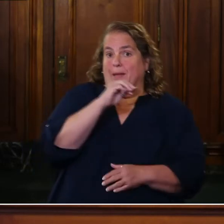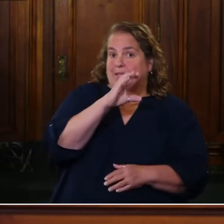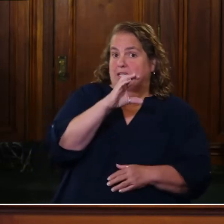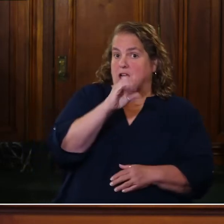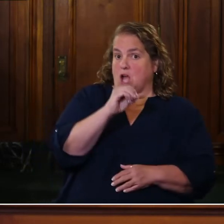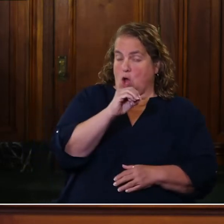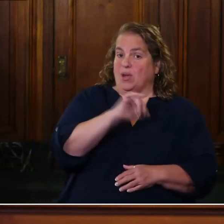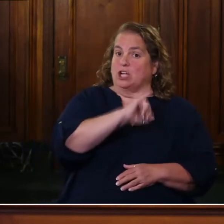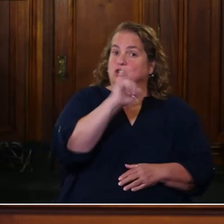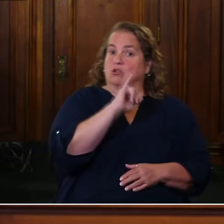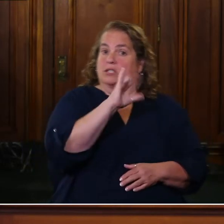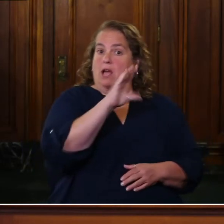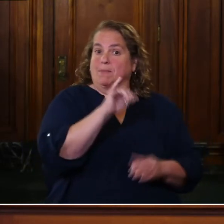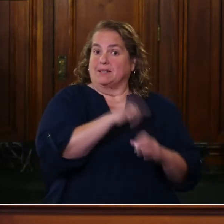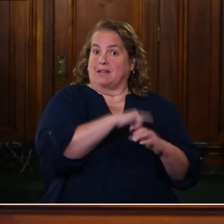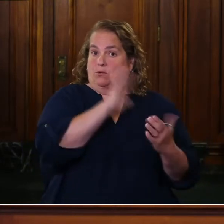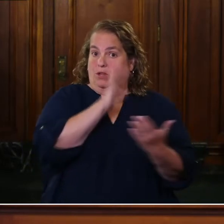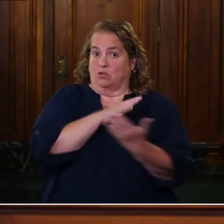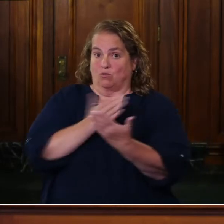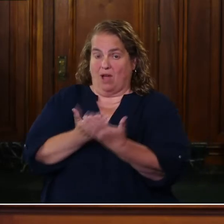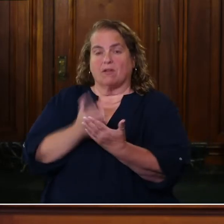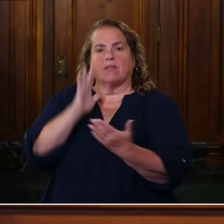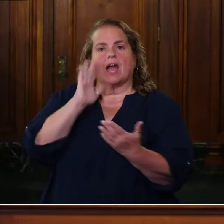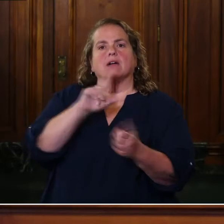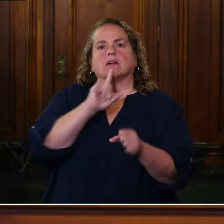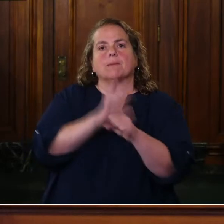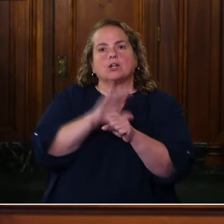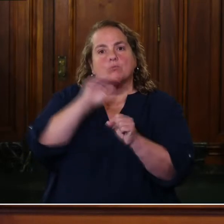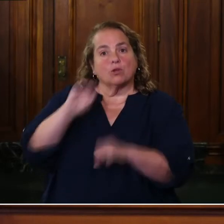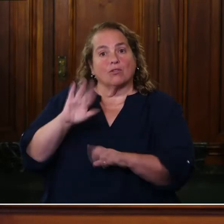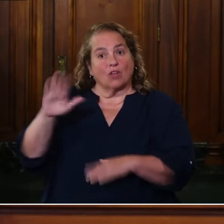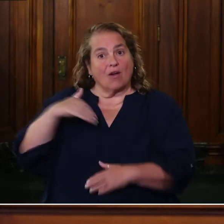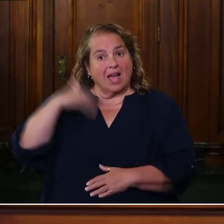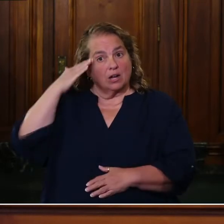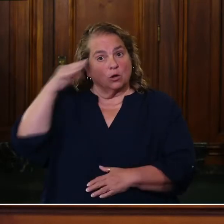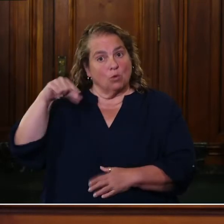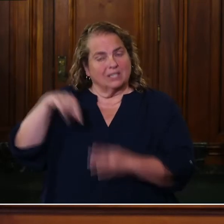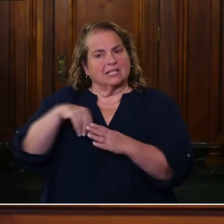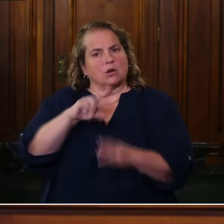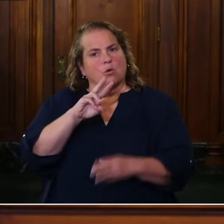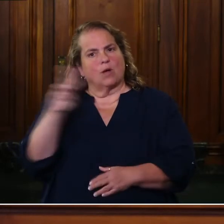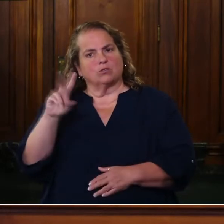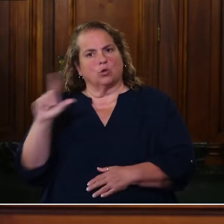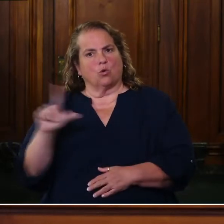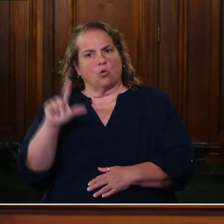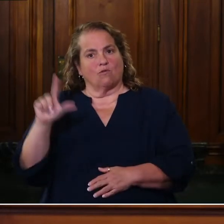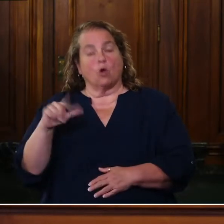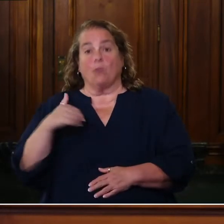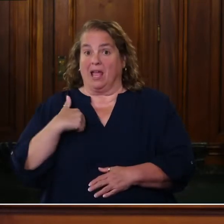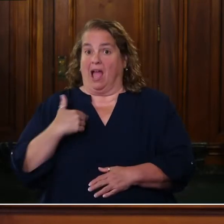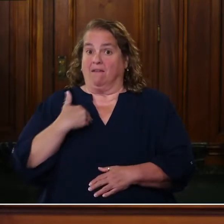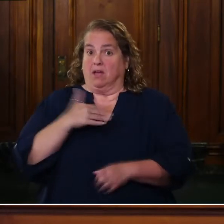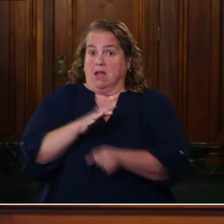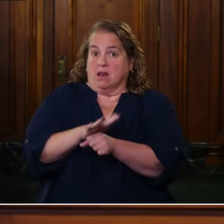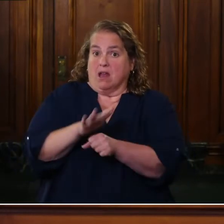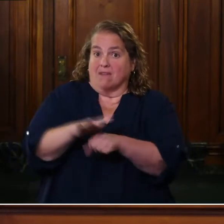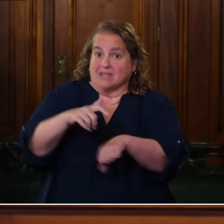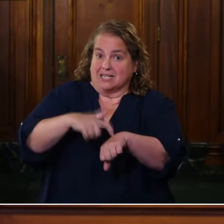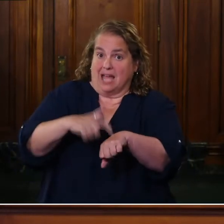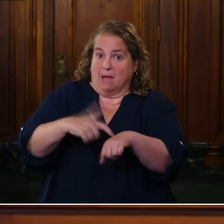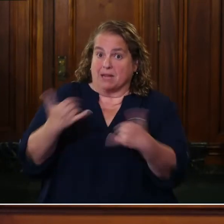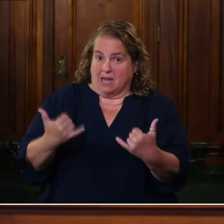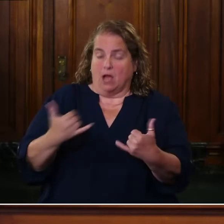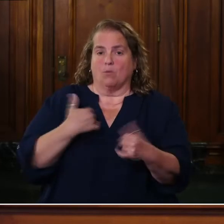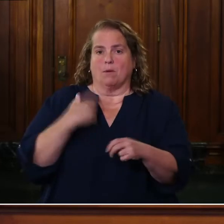to putting their headquarters in West Louisville. Now, we have enough time if we can